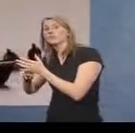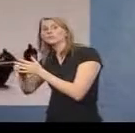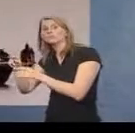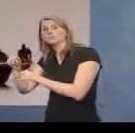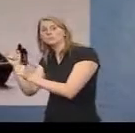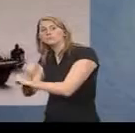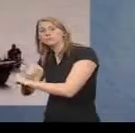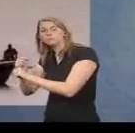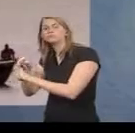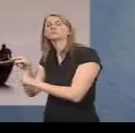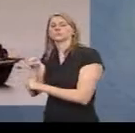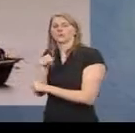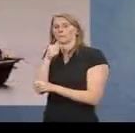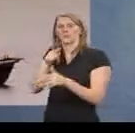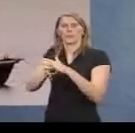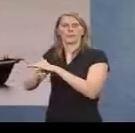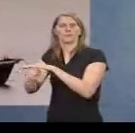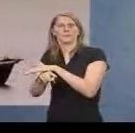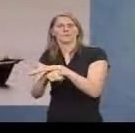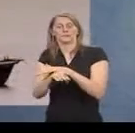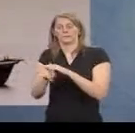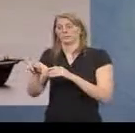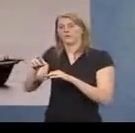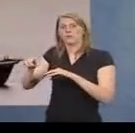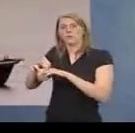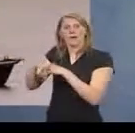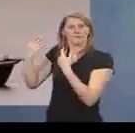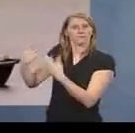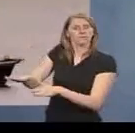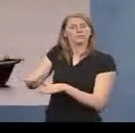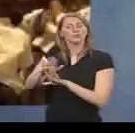children behind, they quietly slipped out of the country.